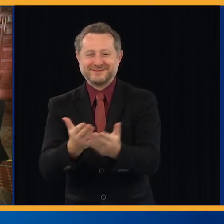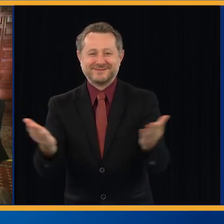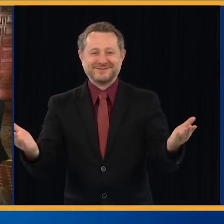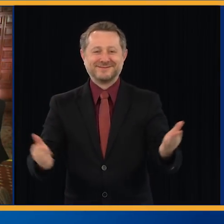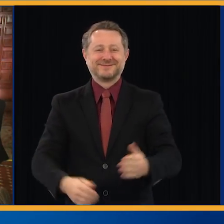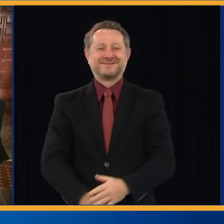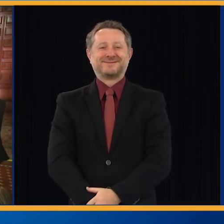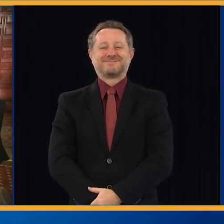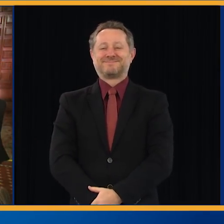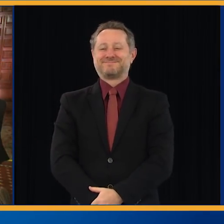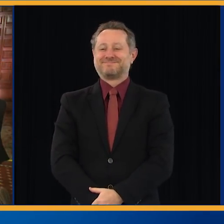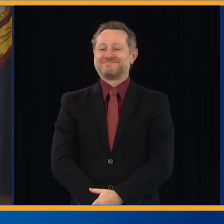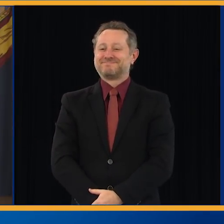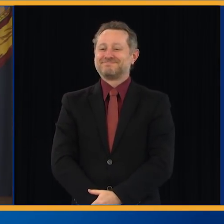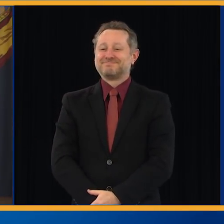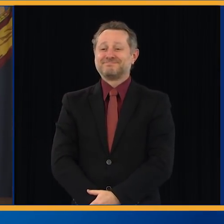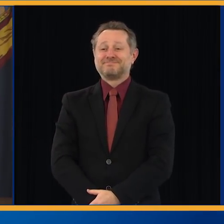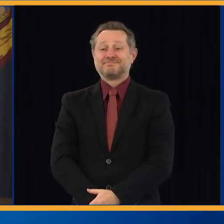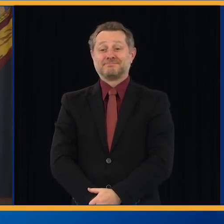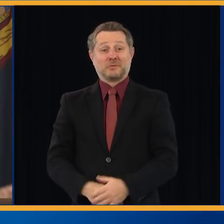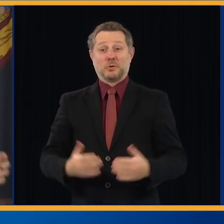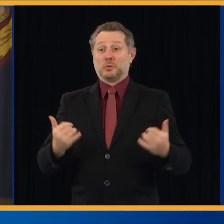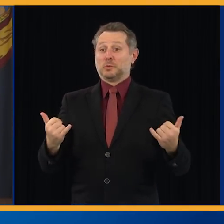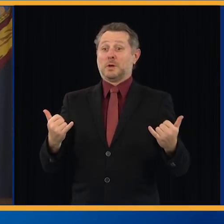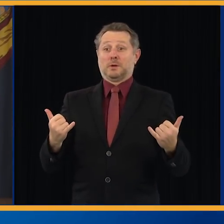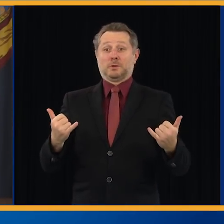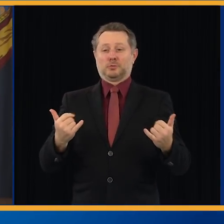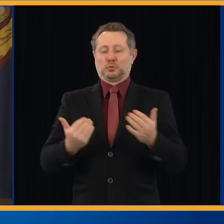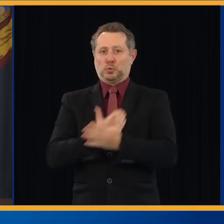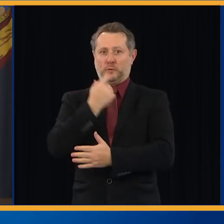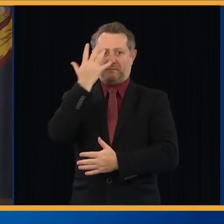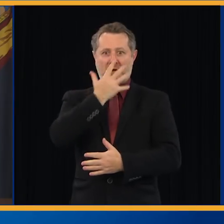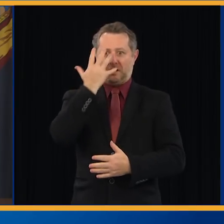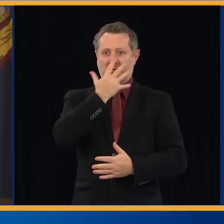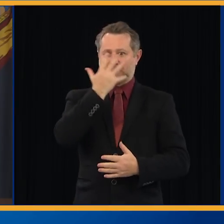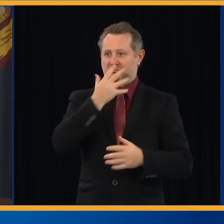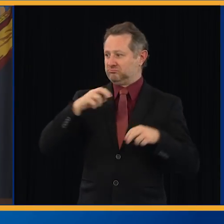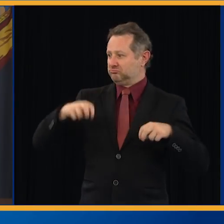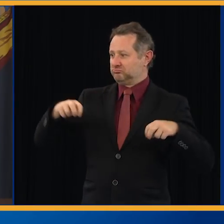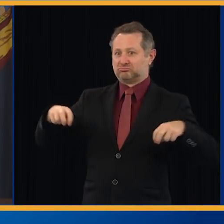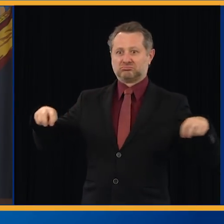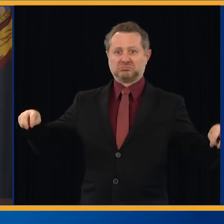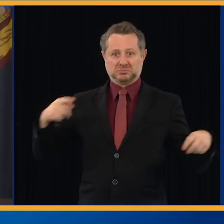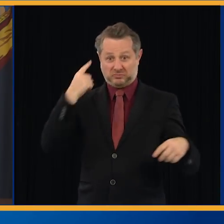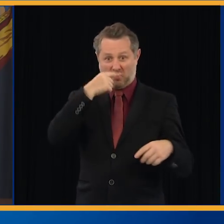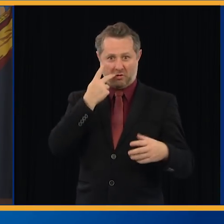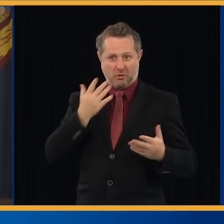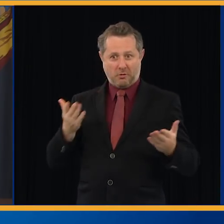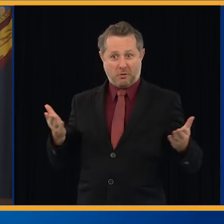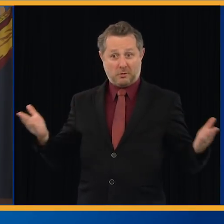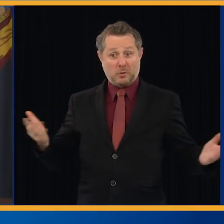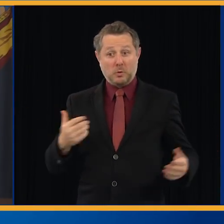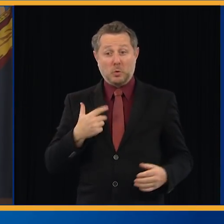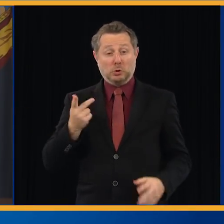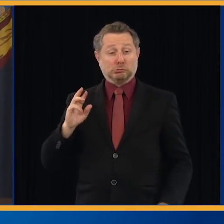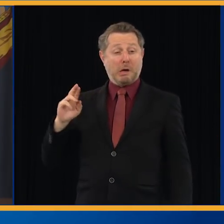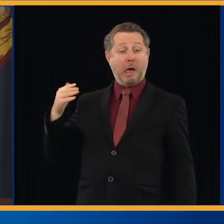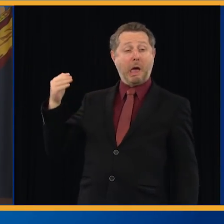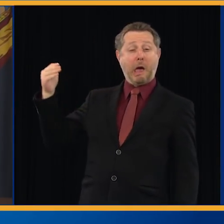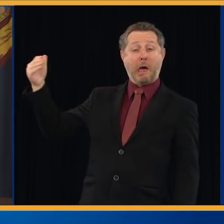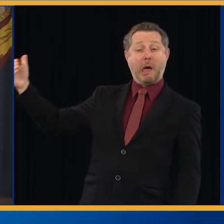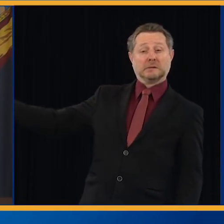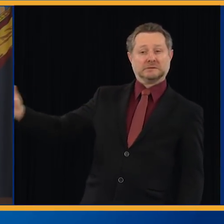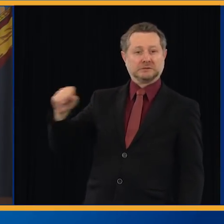We have some new faces with us today, starting at my far right, Sarah Feinberg,